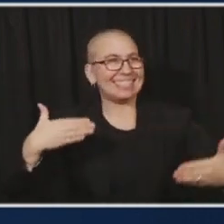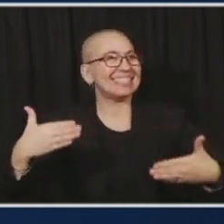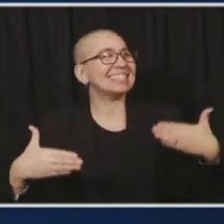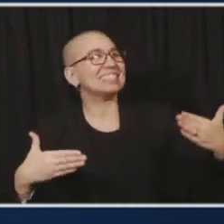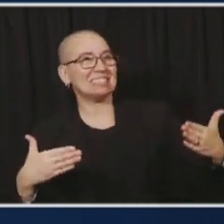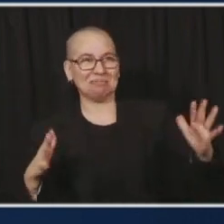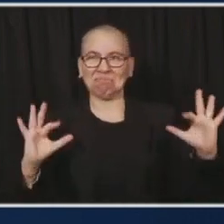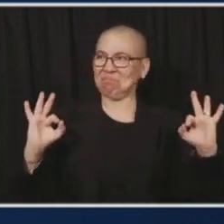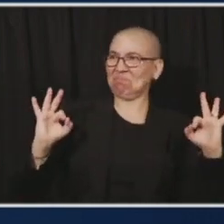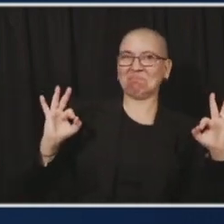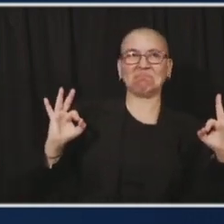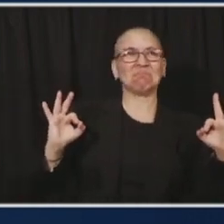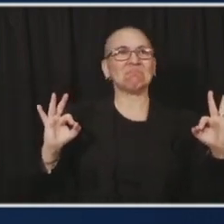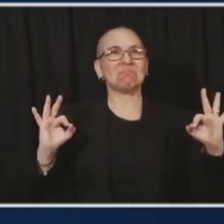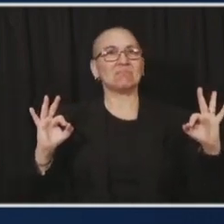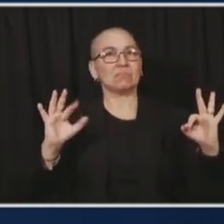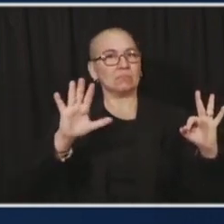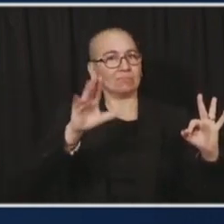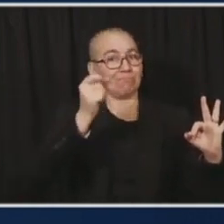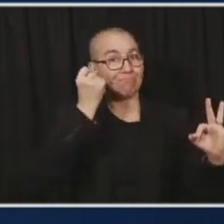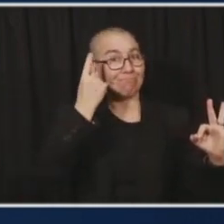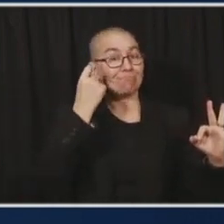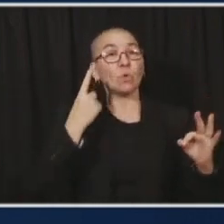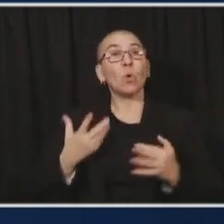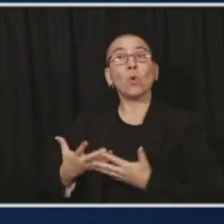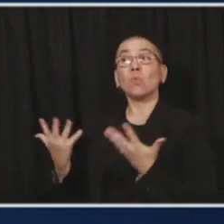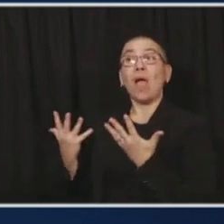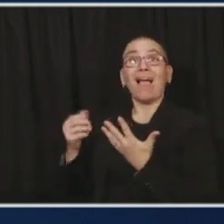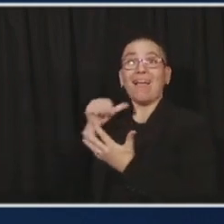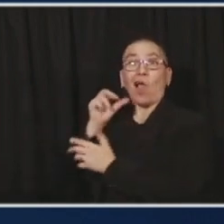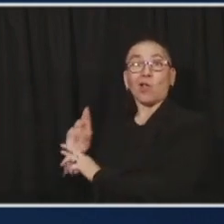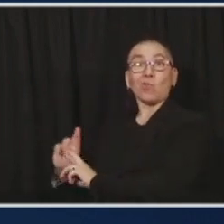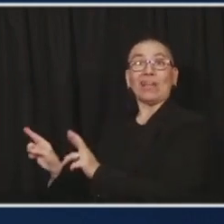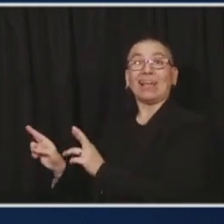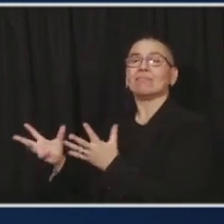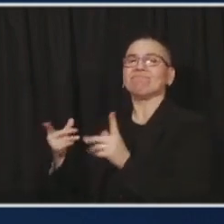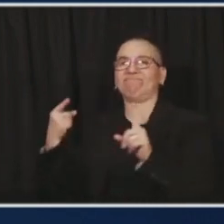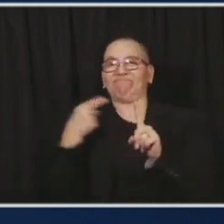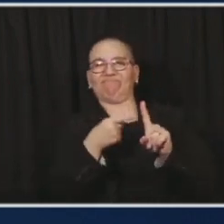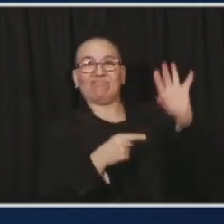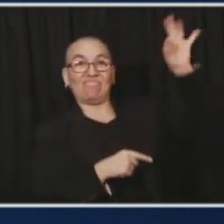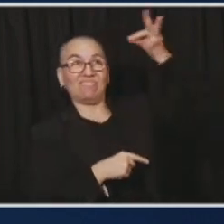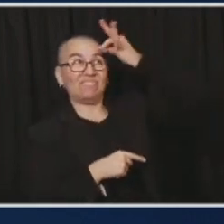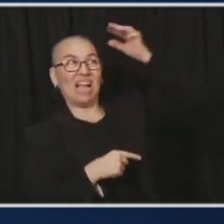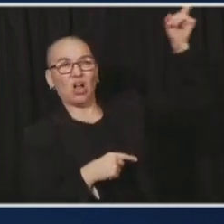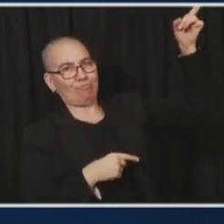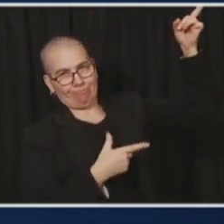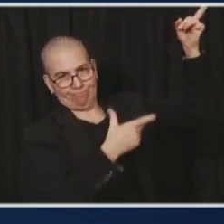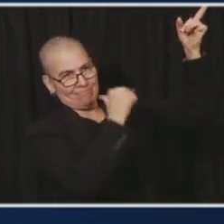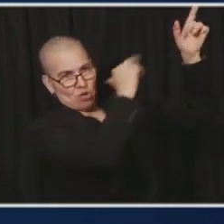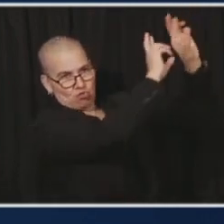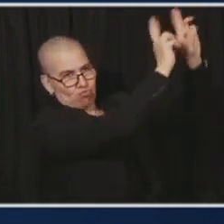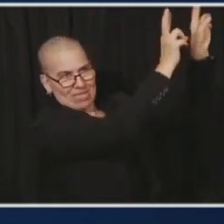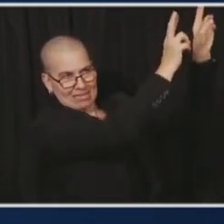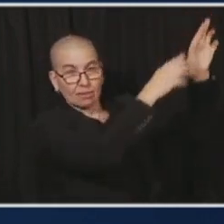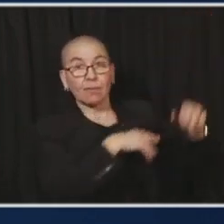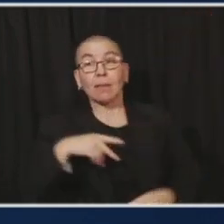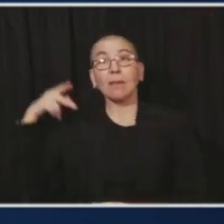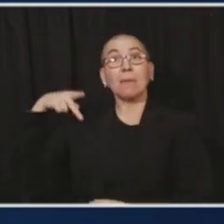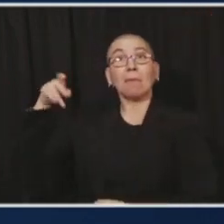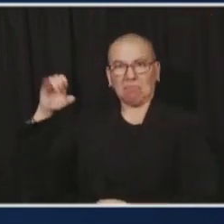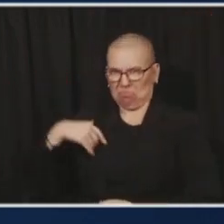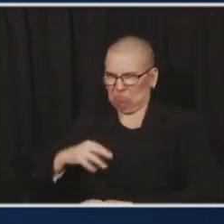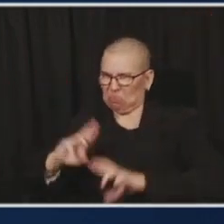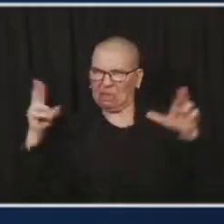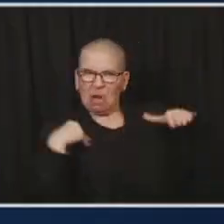certainly weren't being done on a national level. We increased that capacity to storehouse PPE to build up a testing